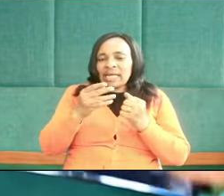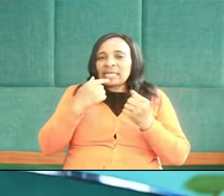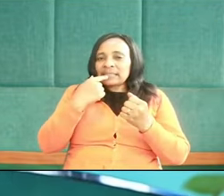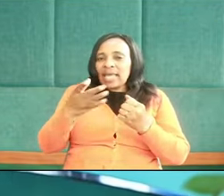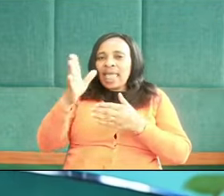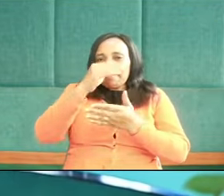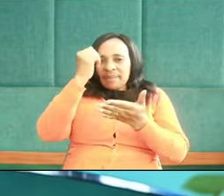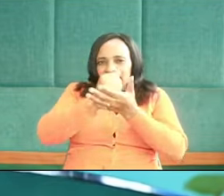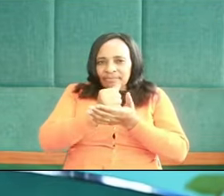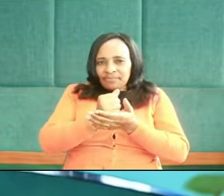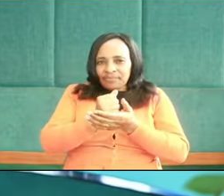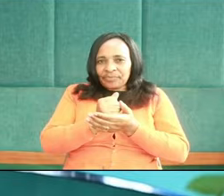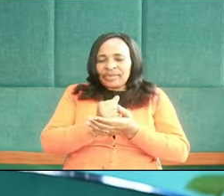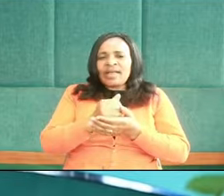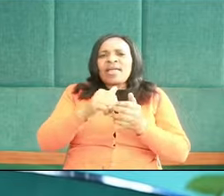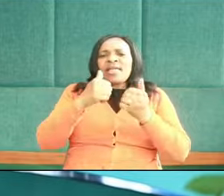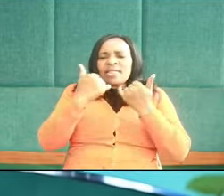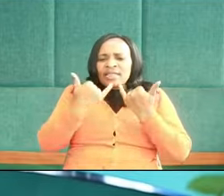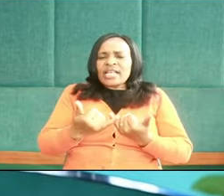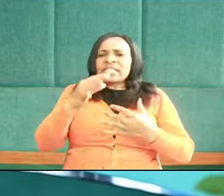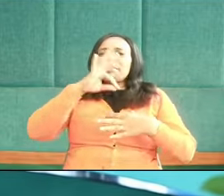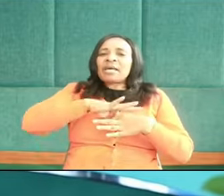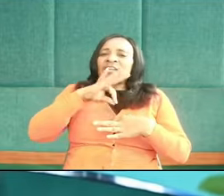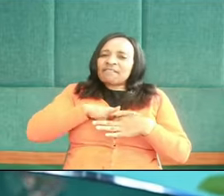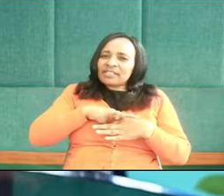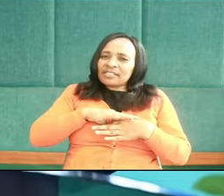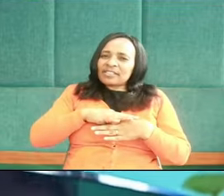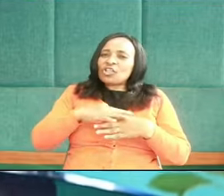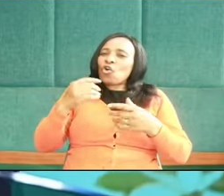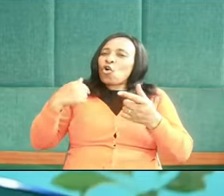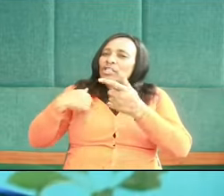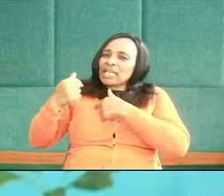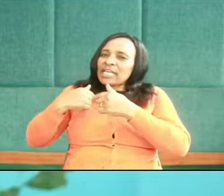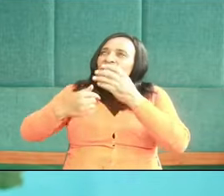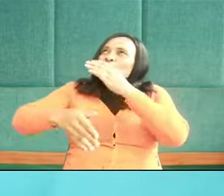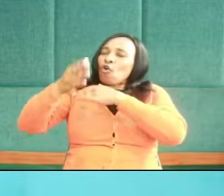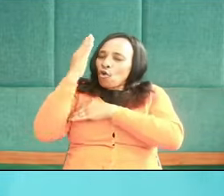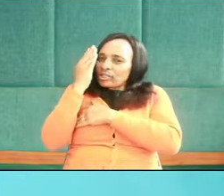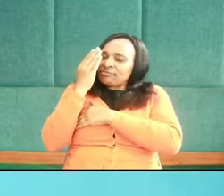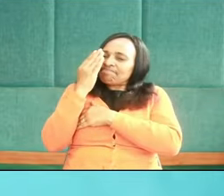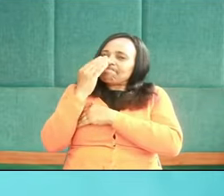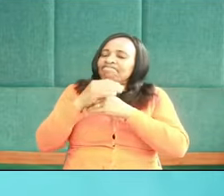Now the second set of priorities are priorities concerning God.